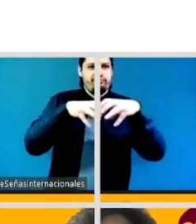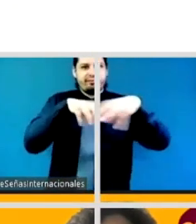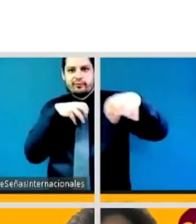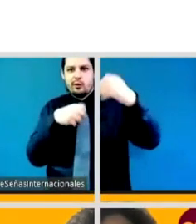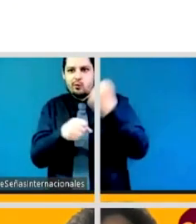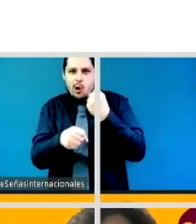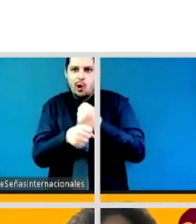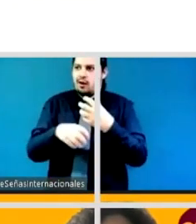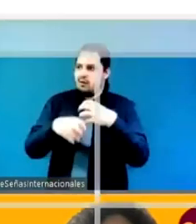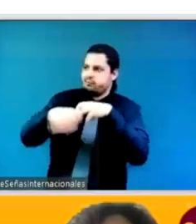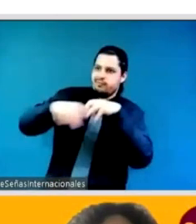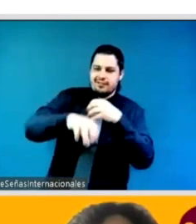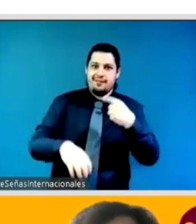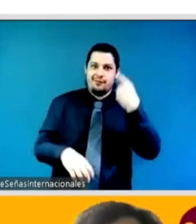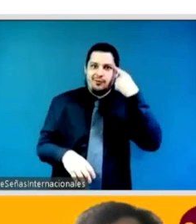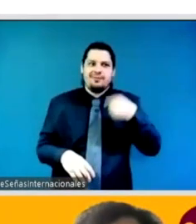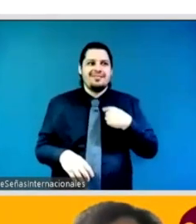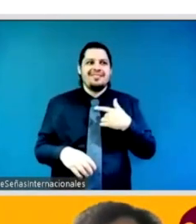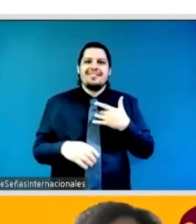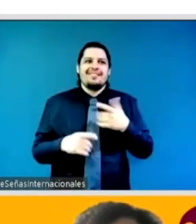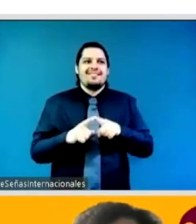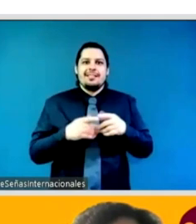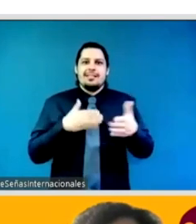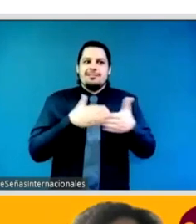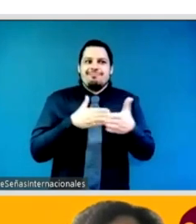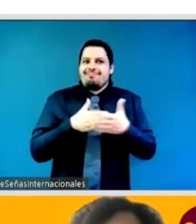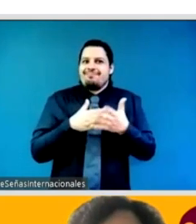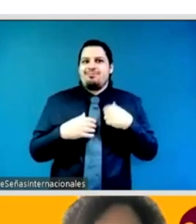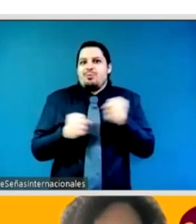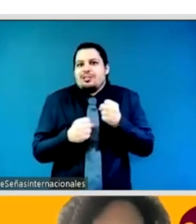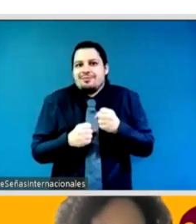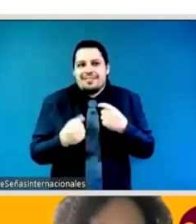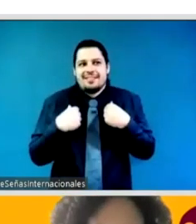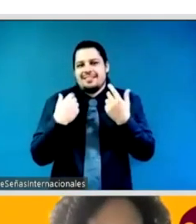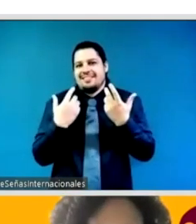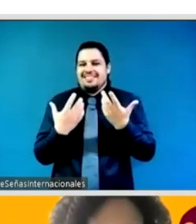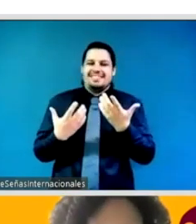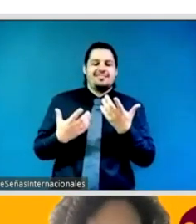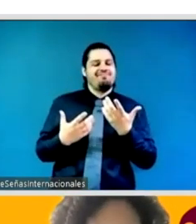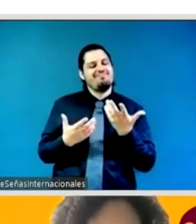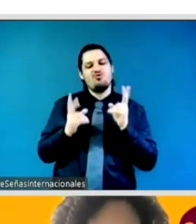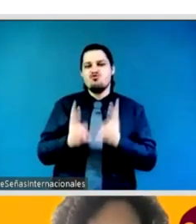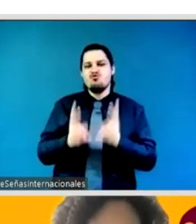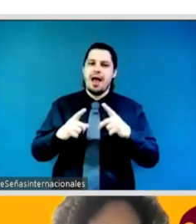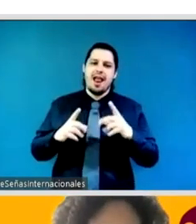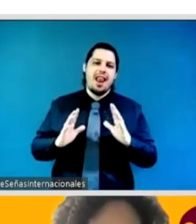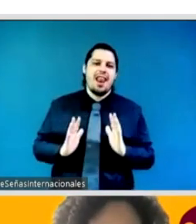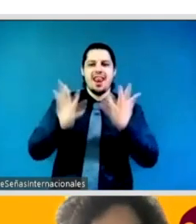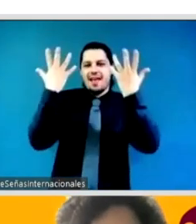from all stakeholders involved thank you thank you for this wonderful and moderation hakima